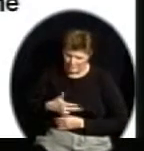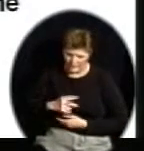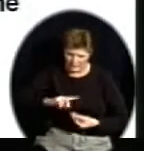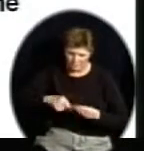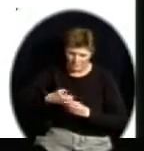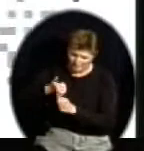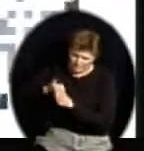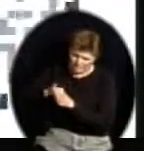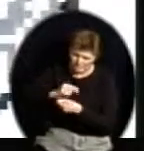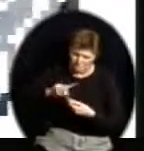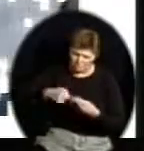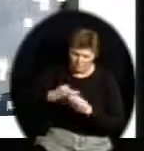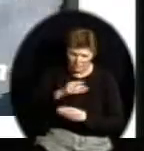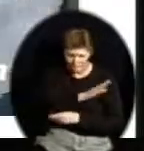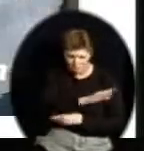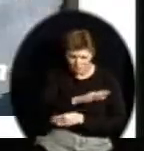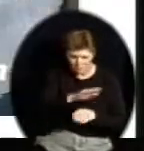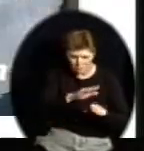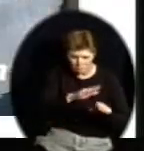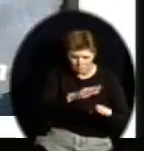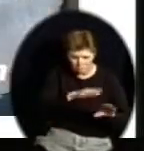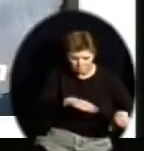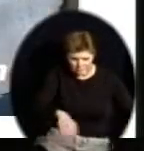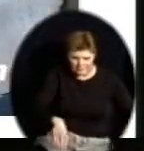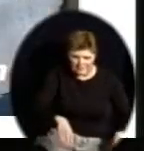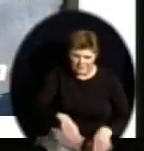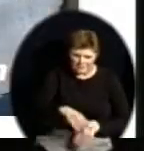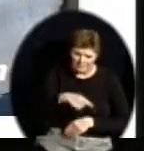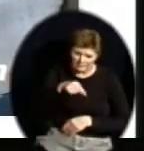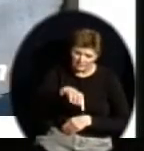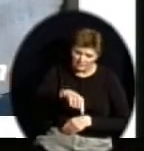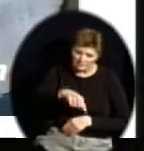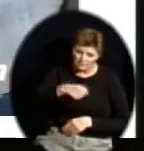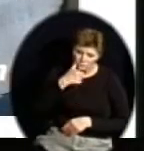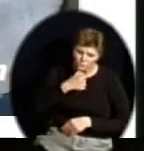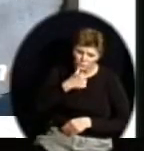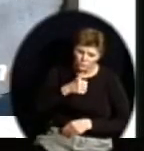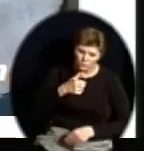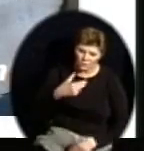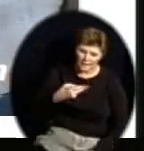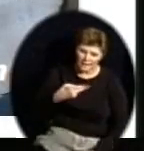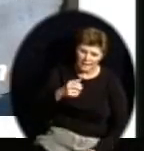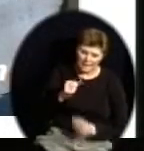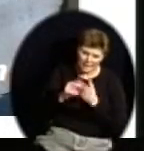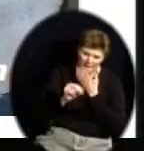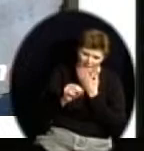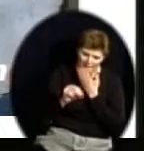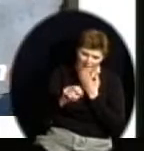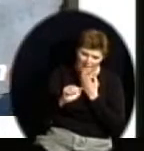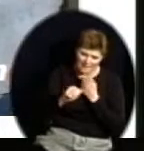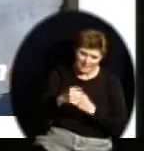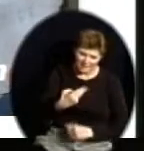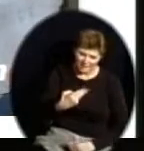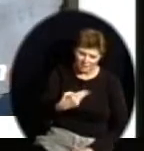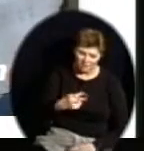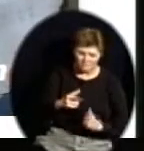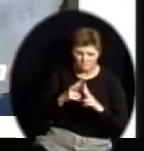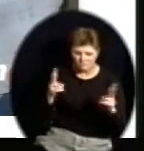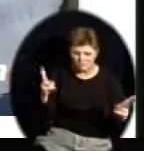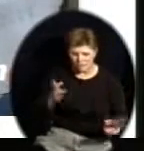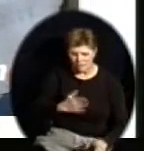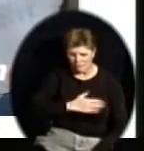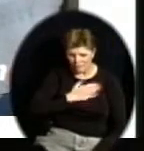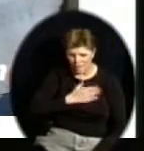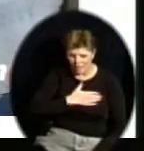according to that. And I always like to throw a little picture of Hannah in here because you can see by looking at Hannah, a very happy child, very